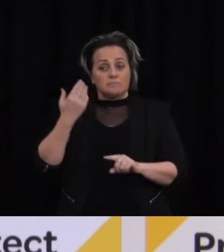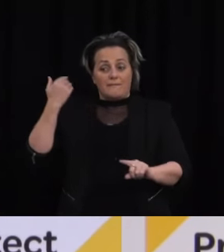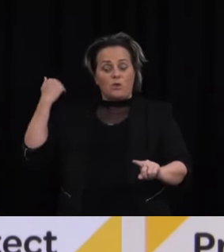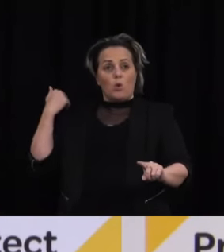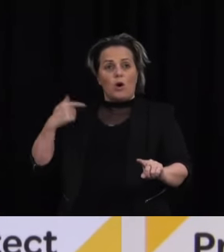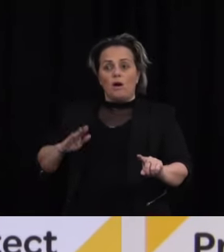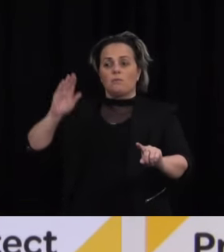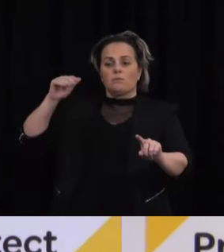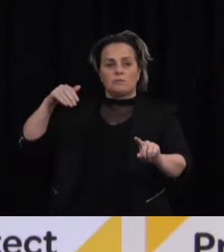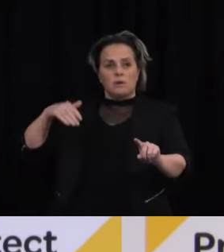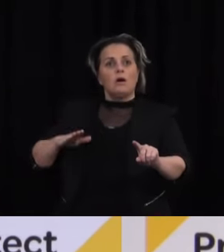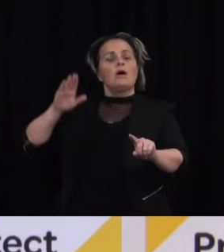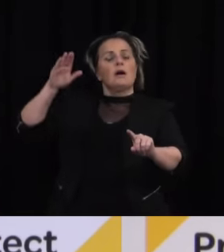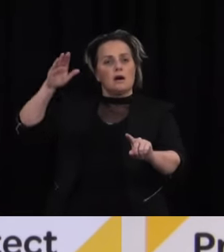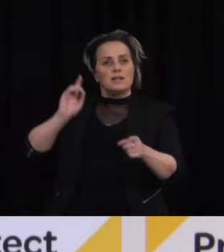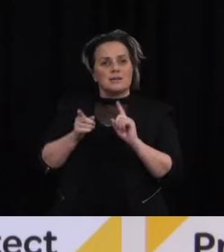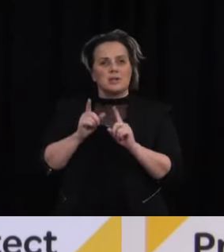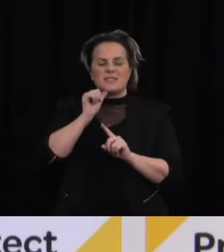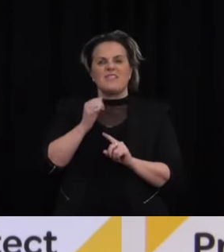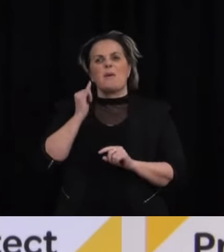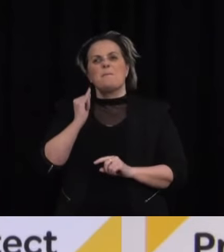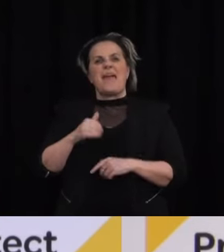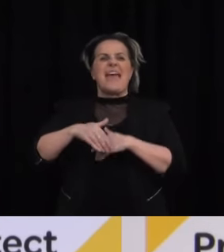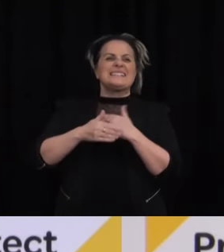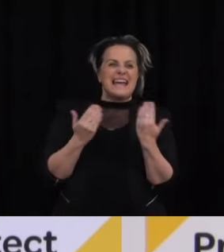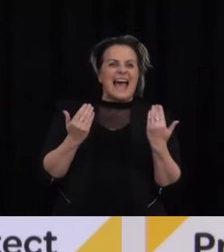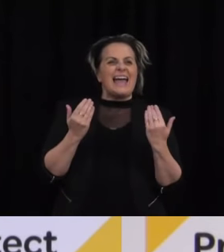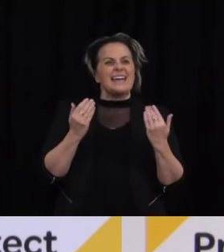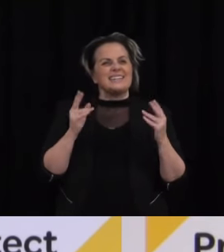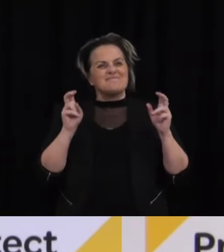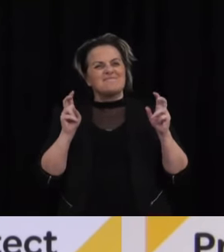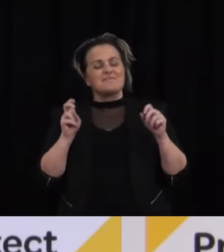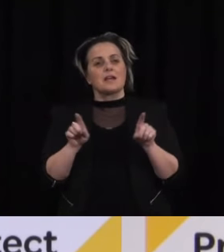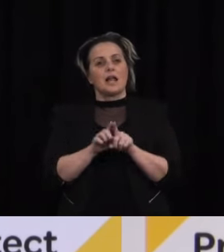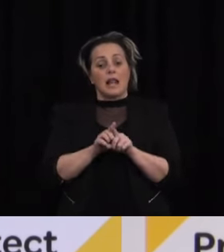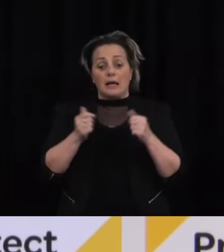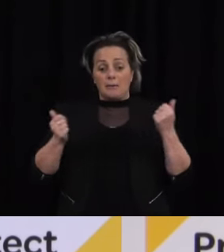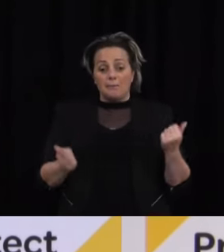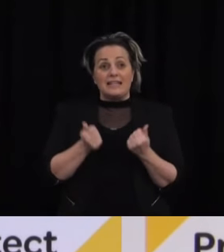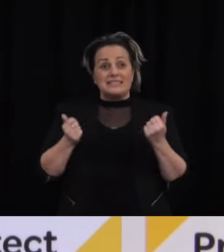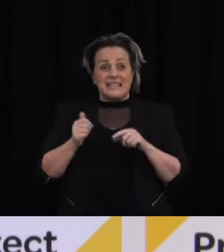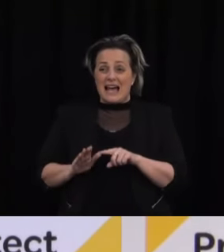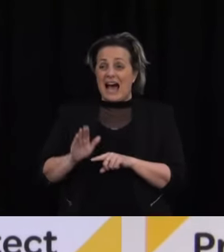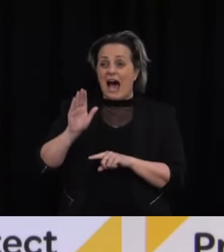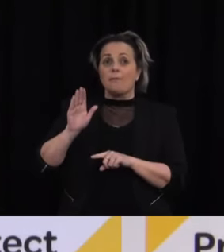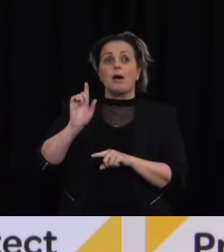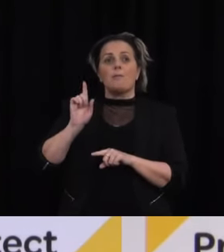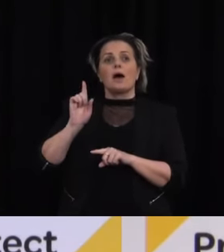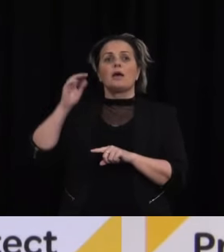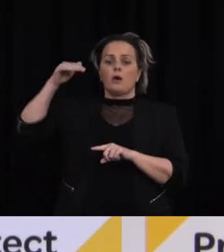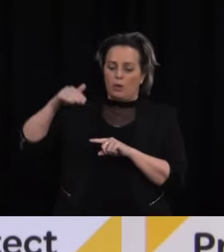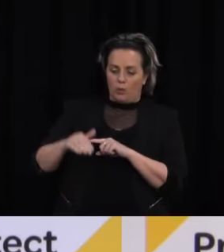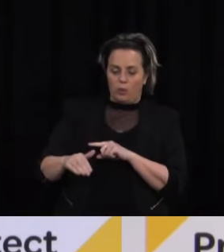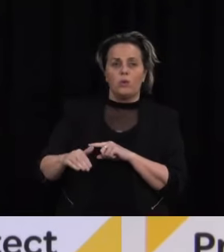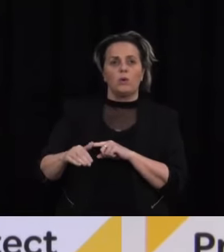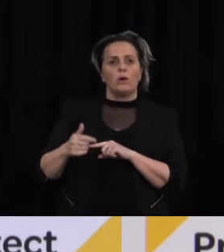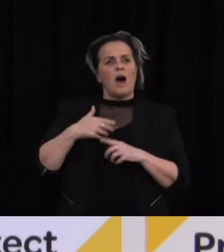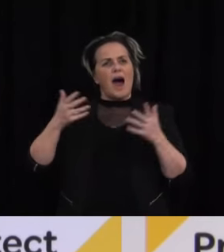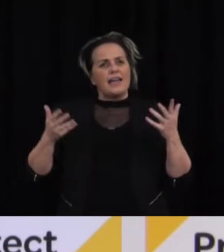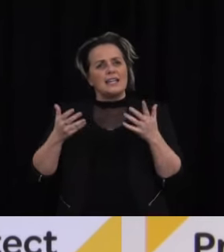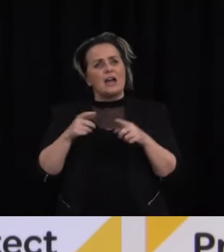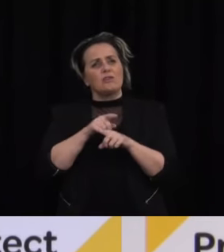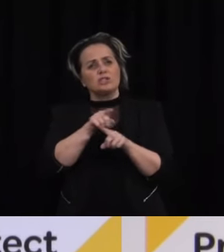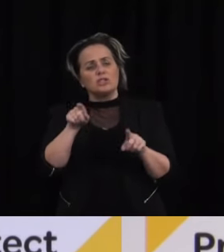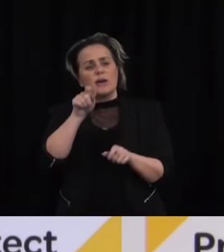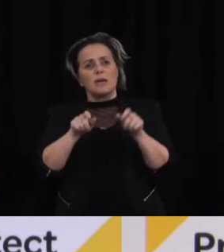where we've had a bad day where we've had a larger number of cases and then it's gone down again so I would encourage people not